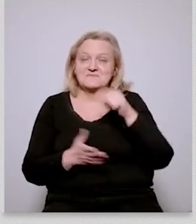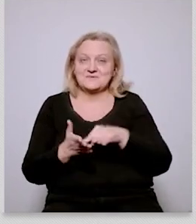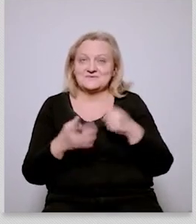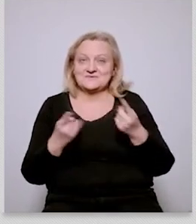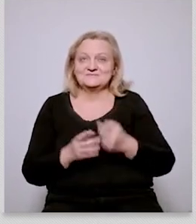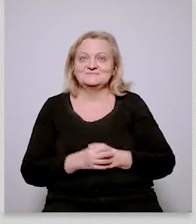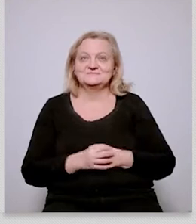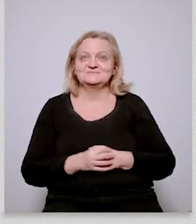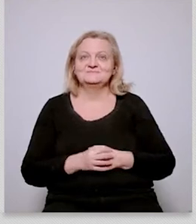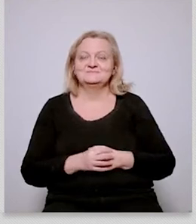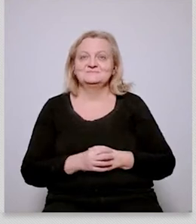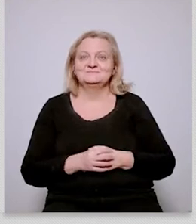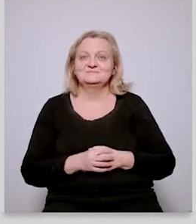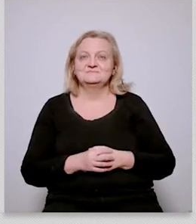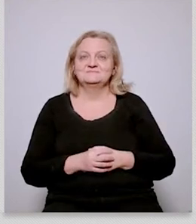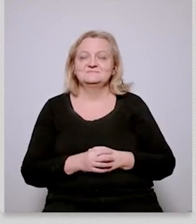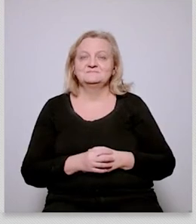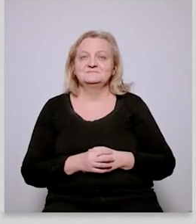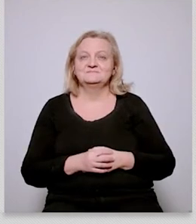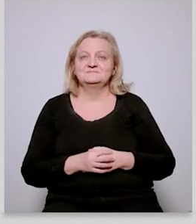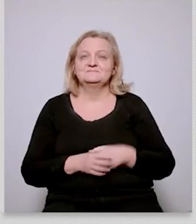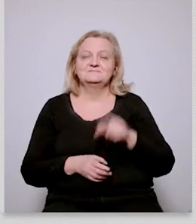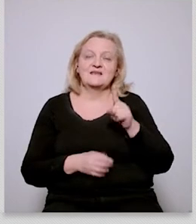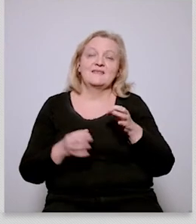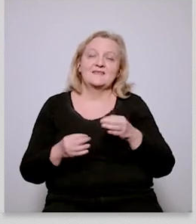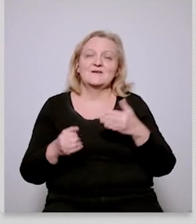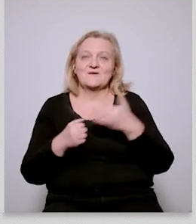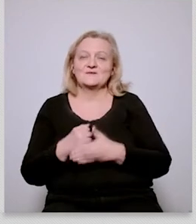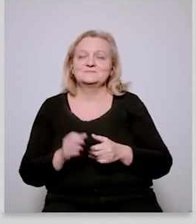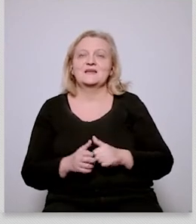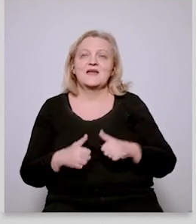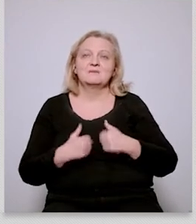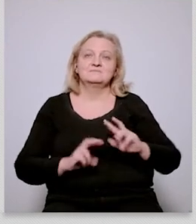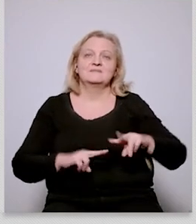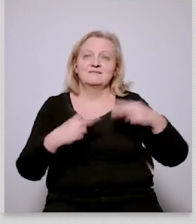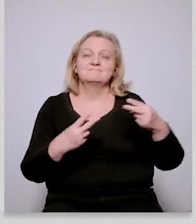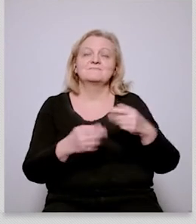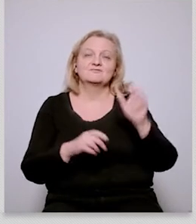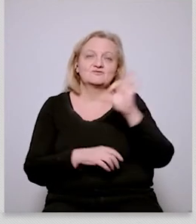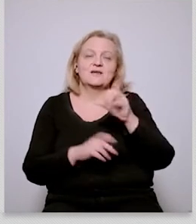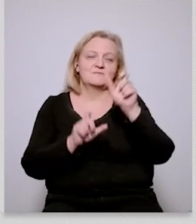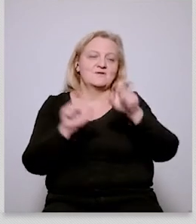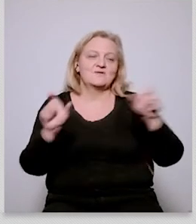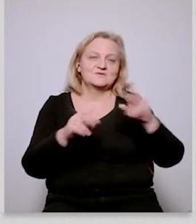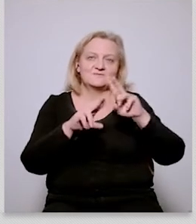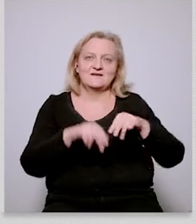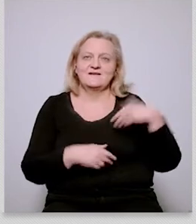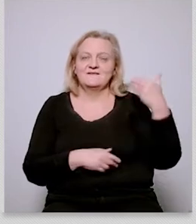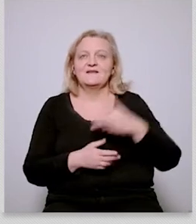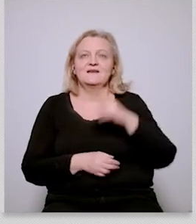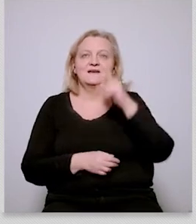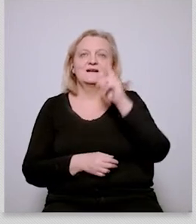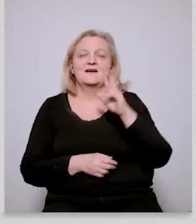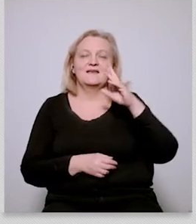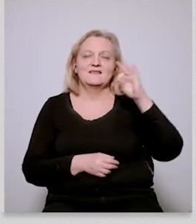much to say and and hand over to everybody else yeah thank you very much catherine and for for this very rich presentation